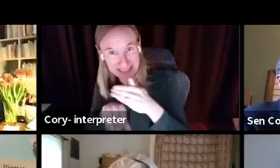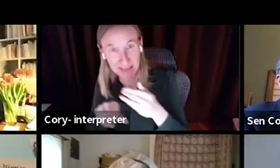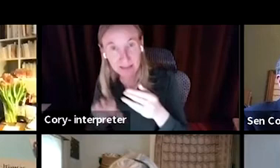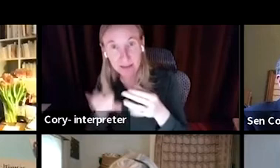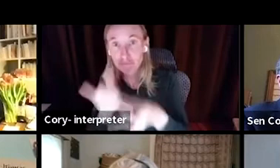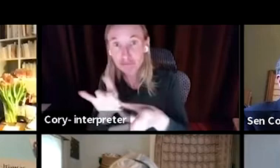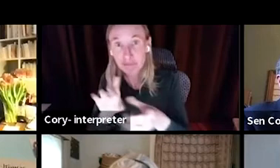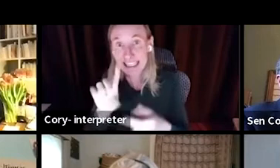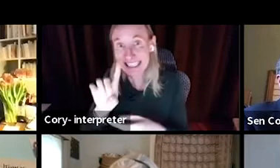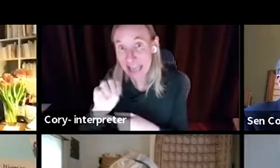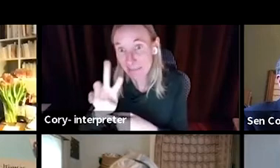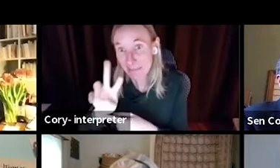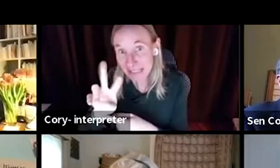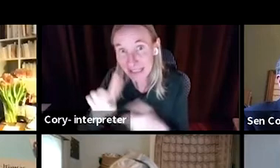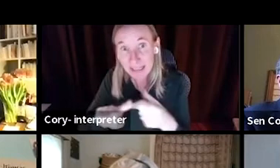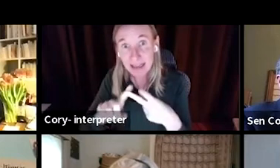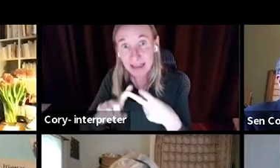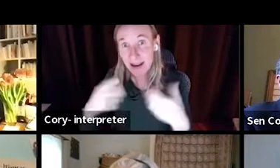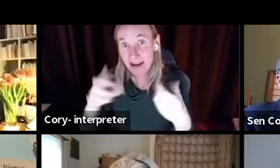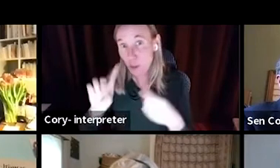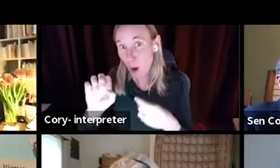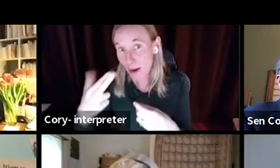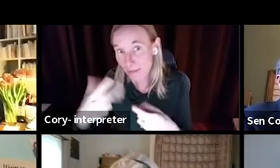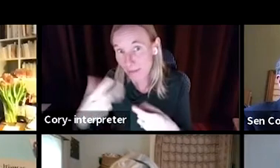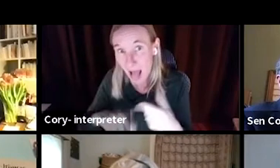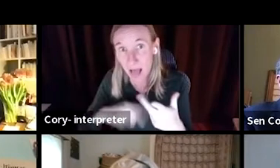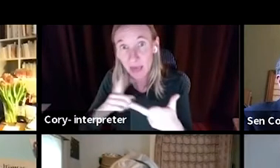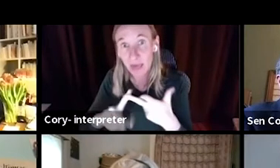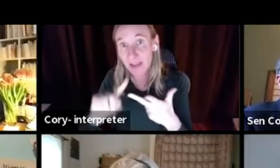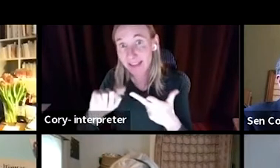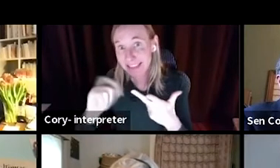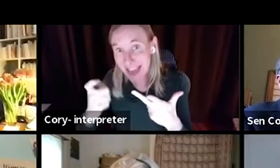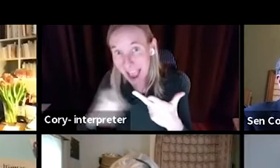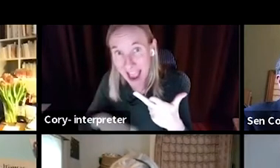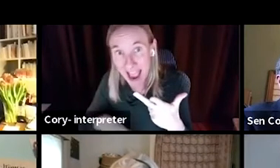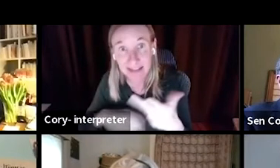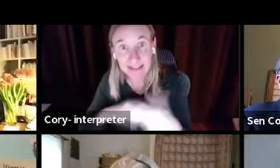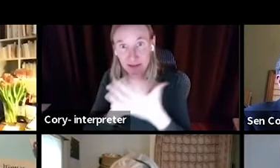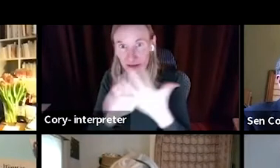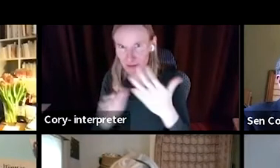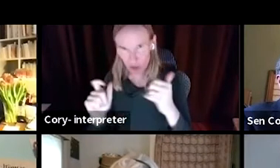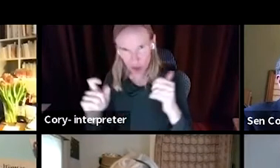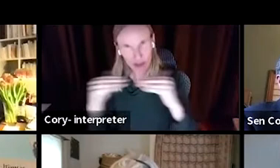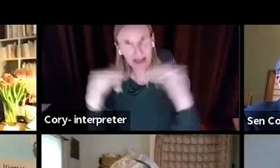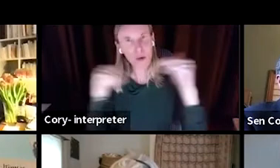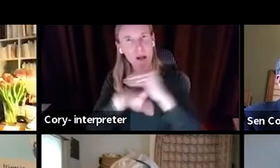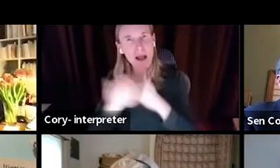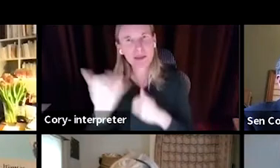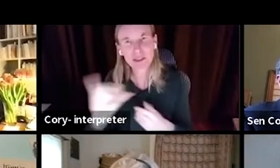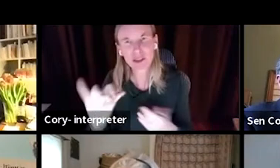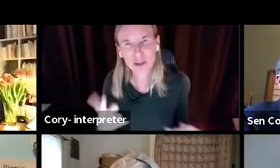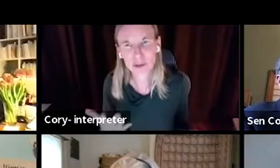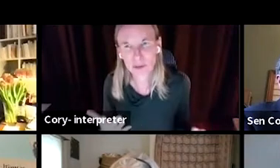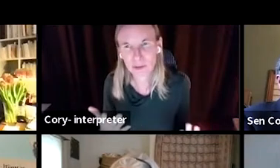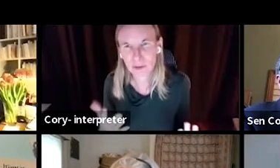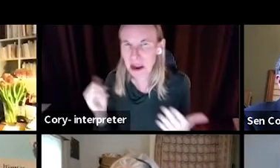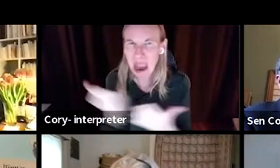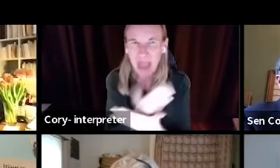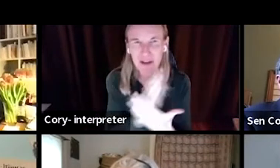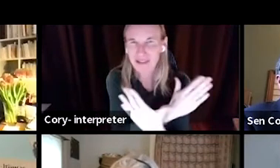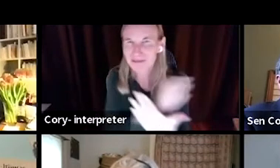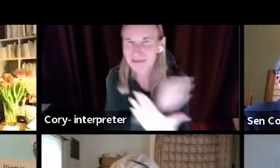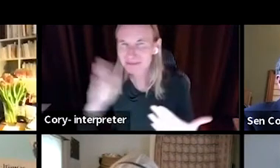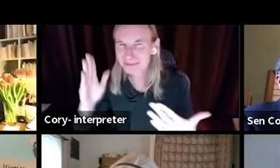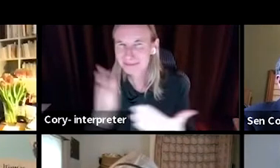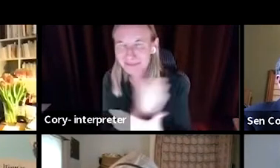the Health Department, the Department of Taxation, or anything in between. So a focus on